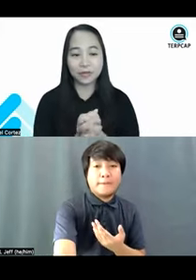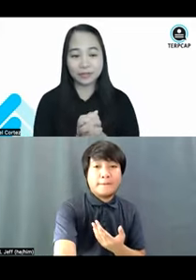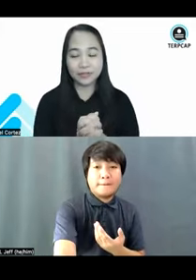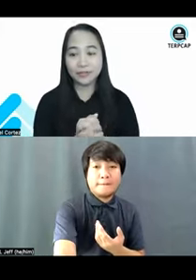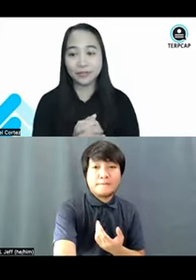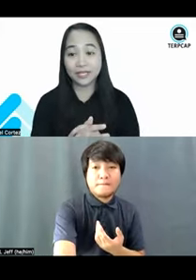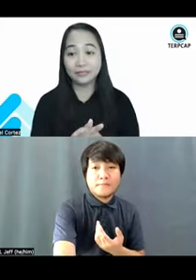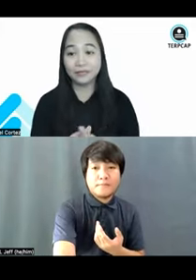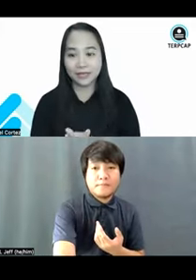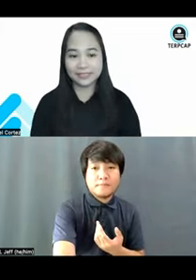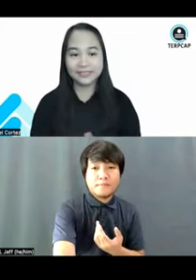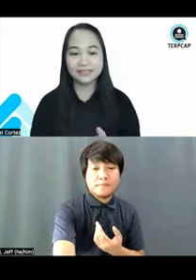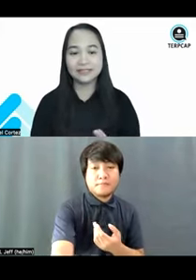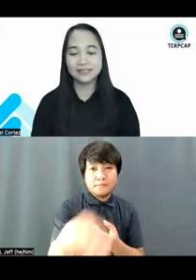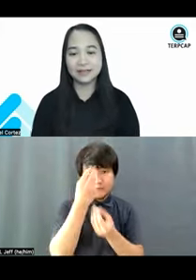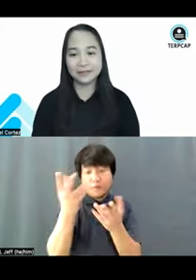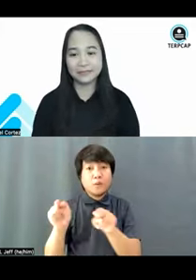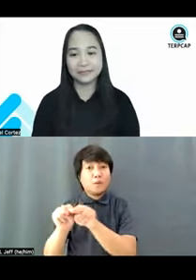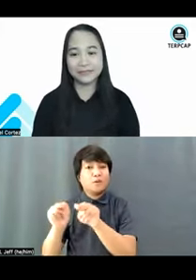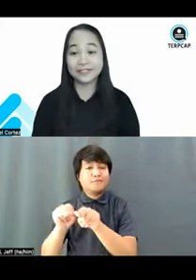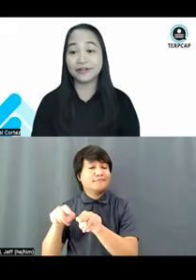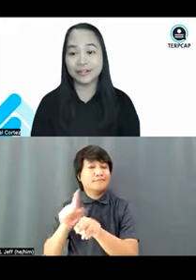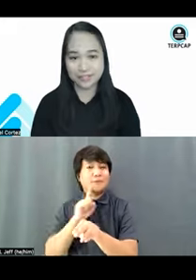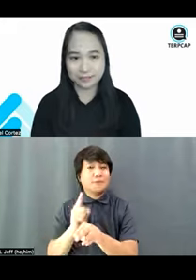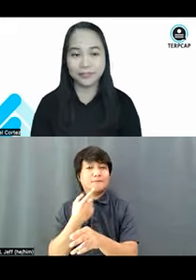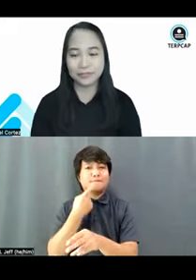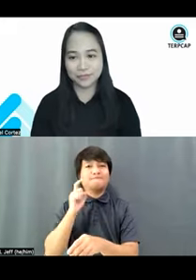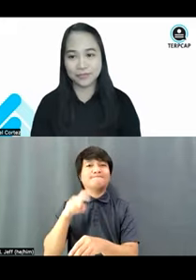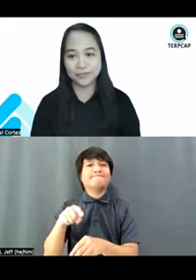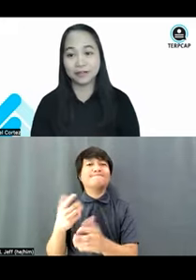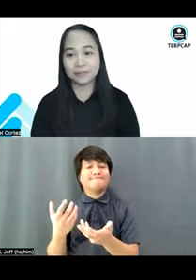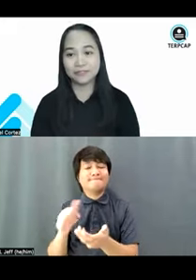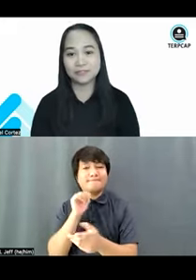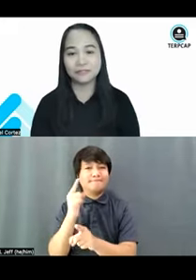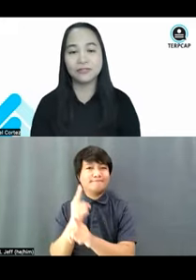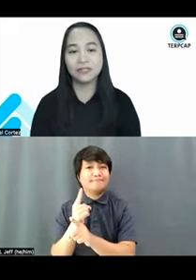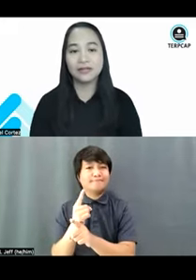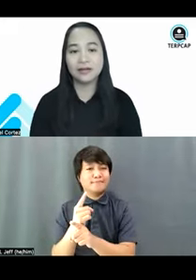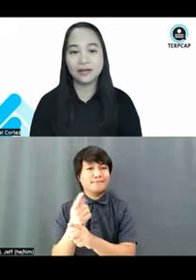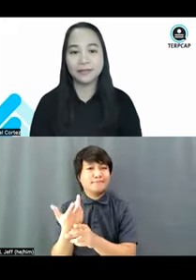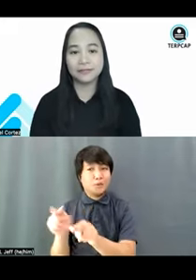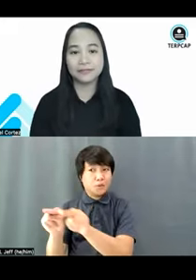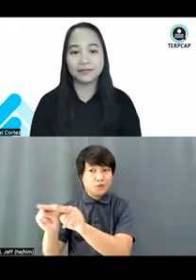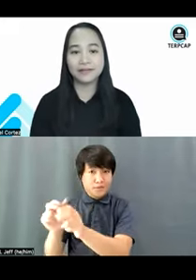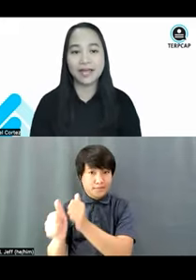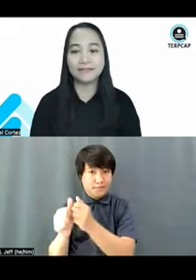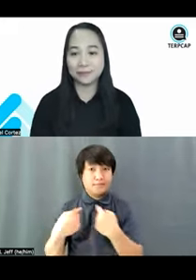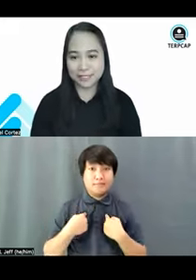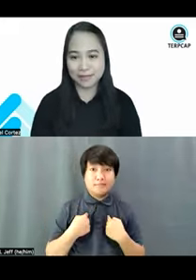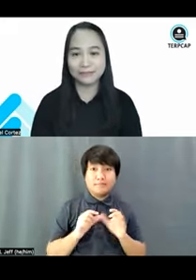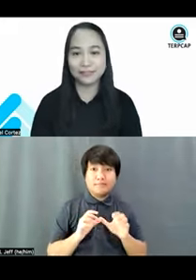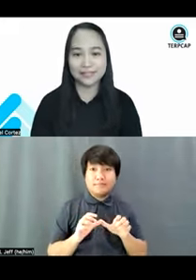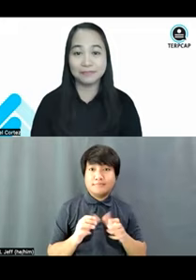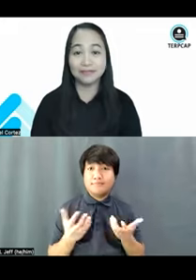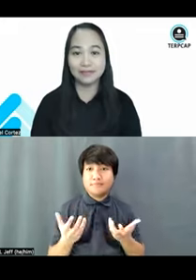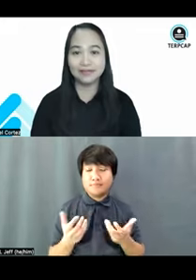Normal or able-bodied, these are unacceptable terms when it comes to, you know, having a